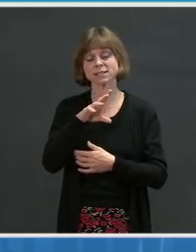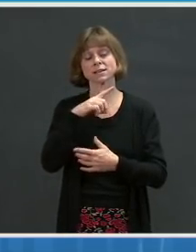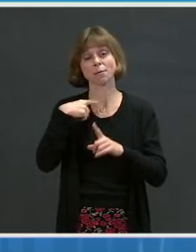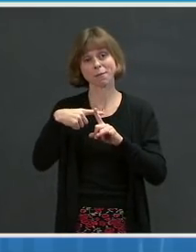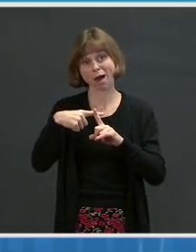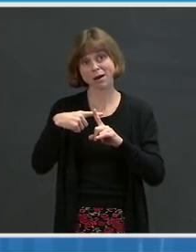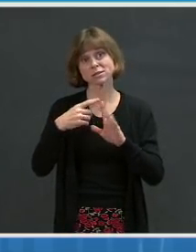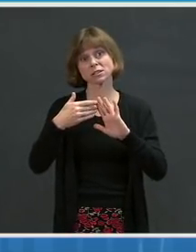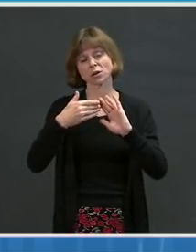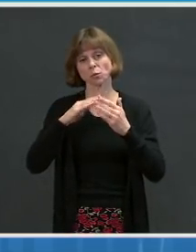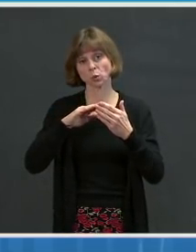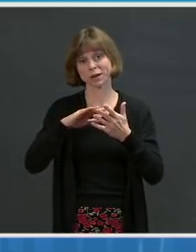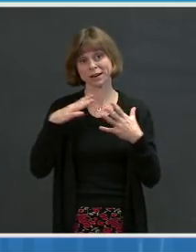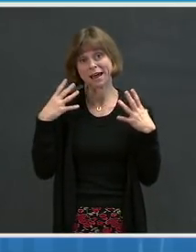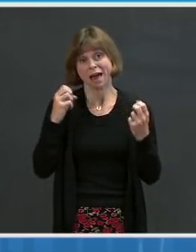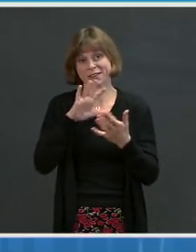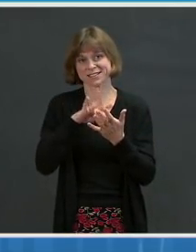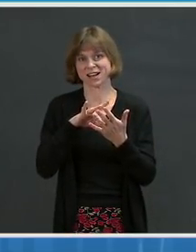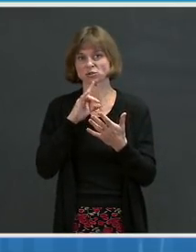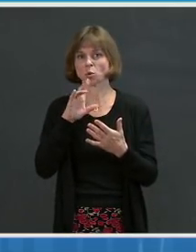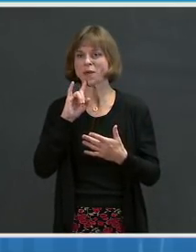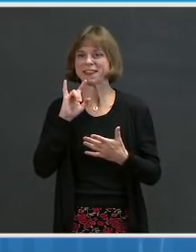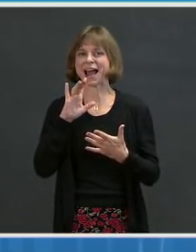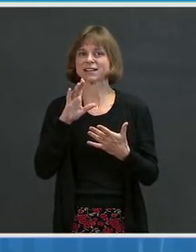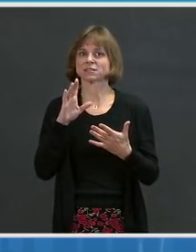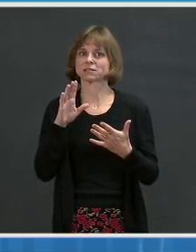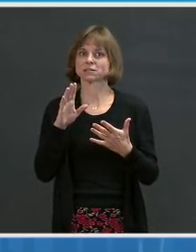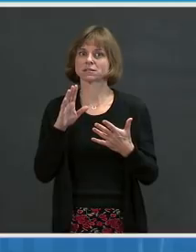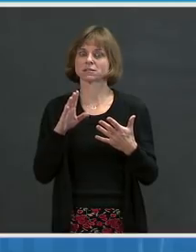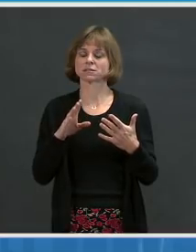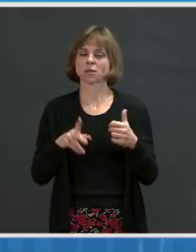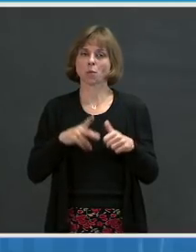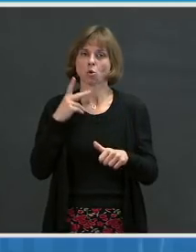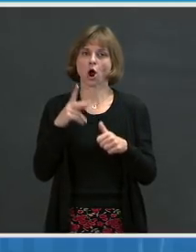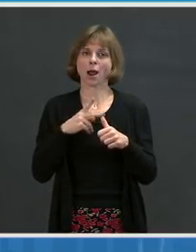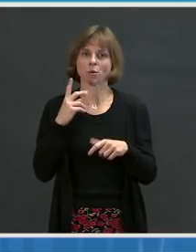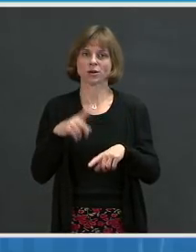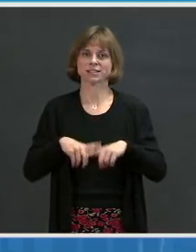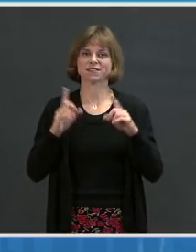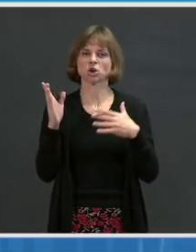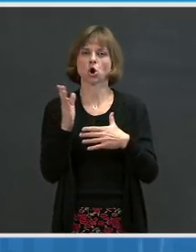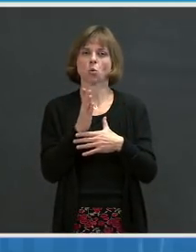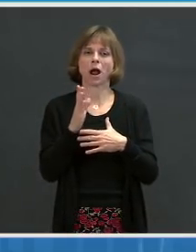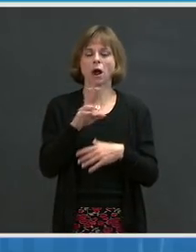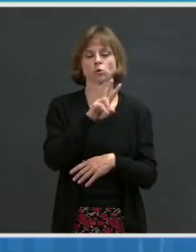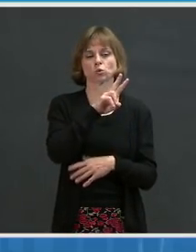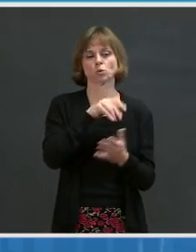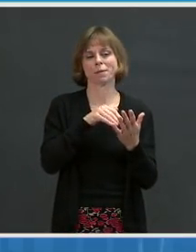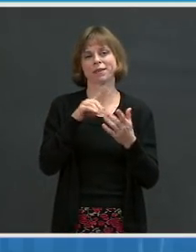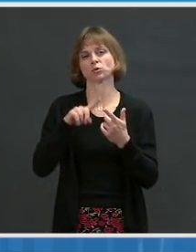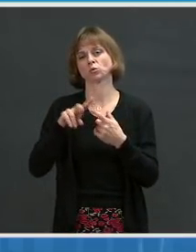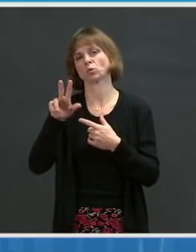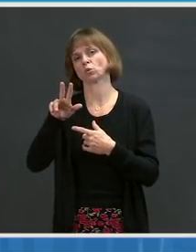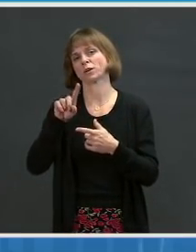So that's the primary delta or difference, if you will, between around 2 million and 3 to 4 million.